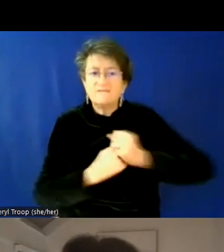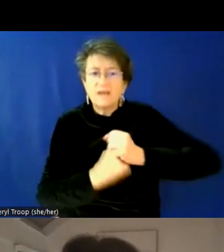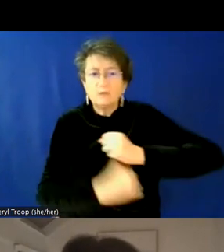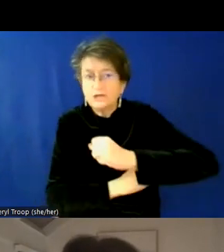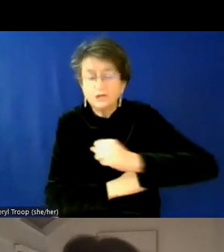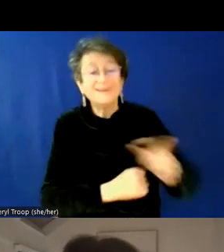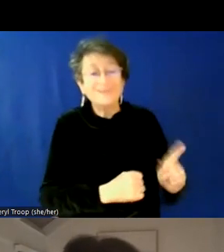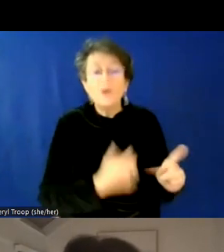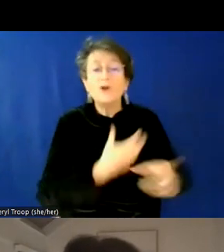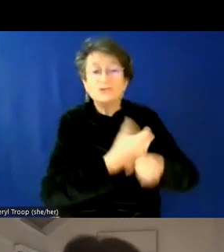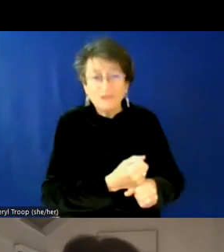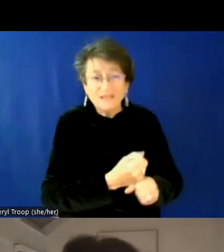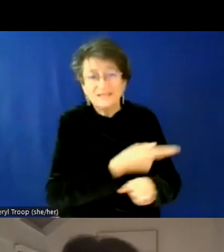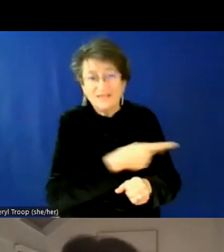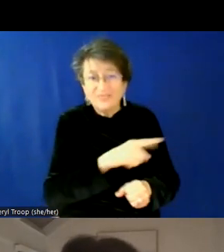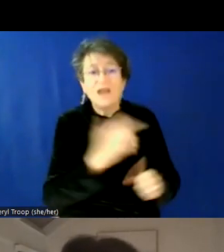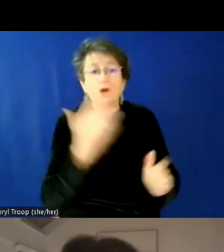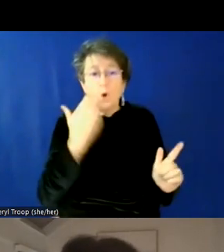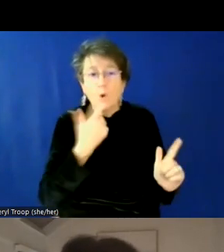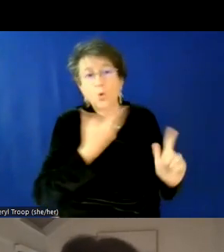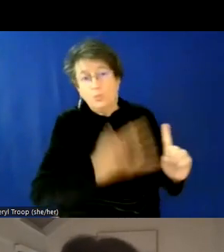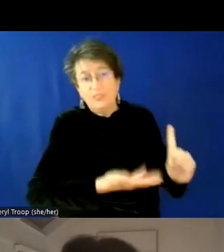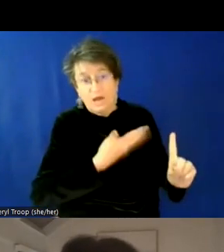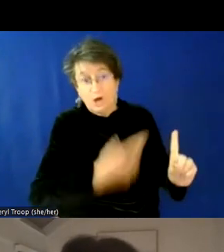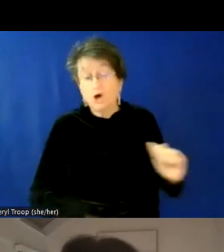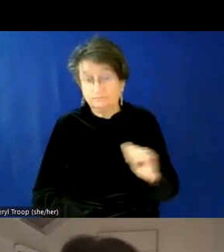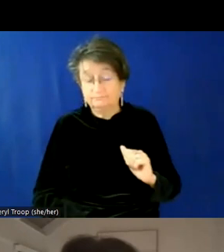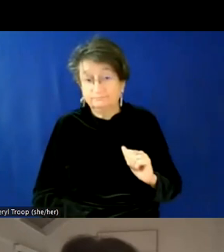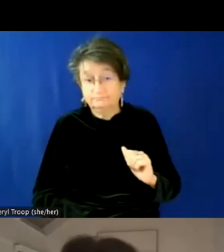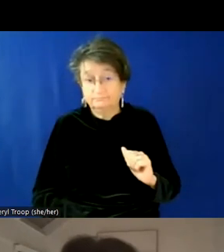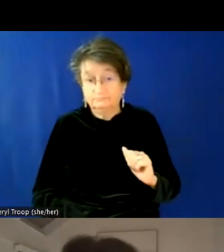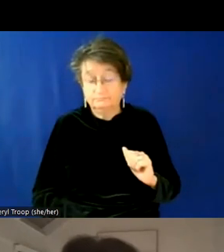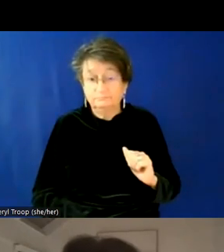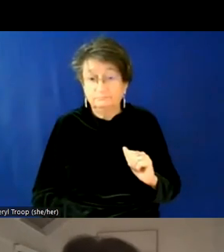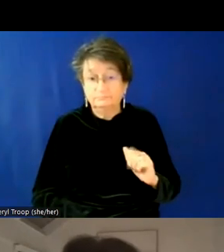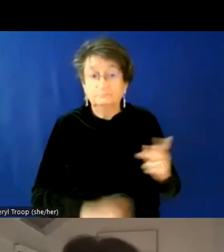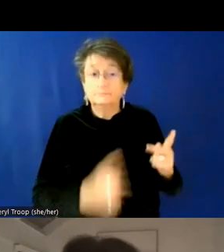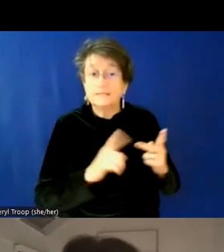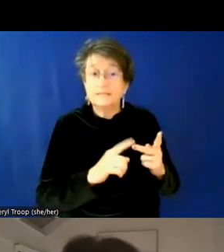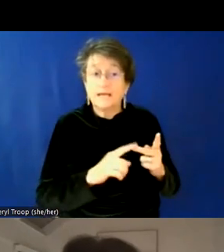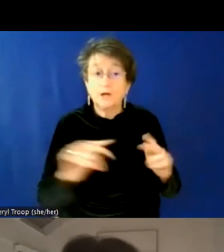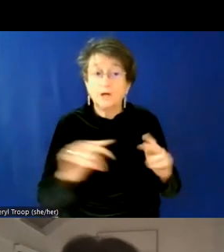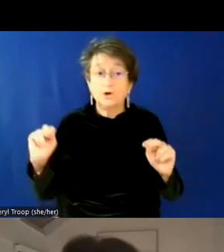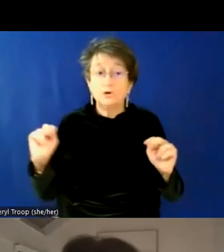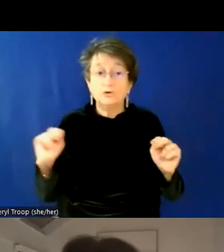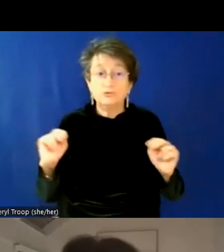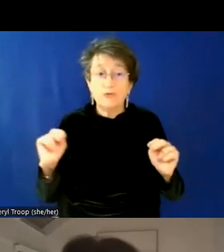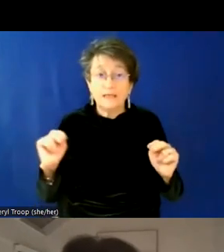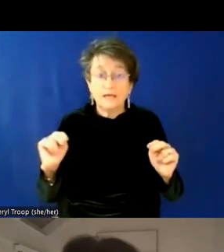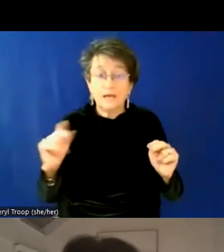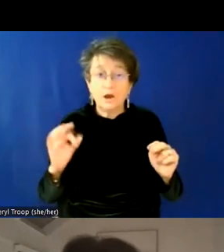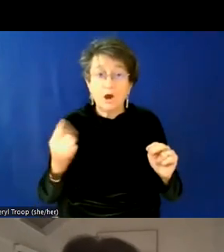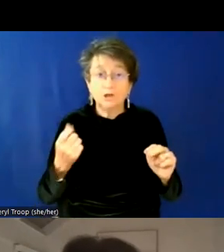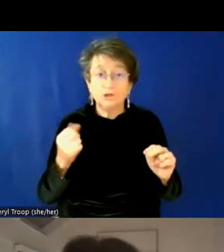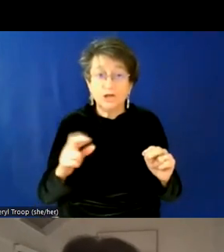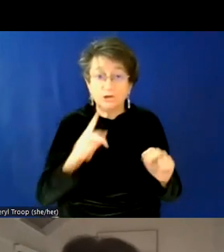kids to know who they are. Uh, and secondly, um, neutrality on gender affirmation doesn't